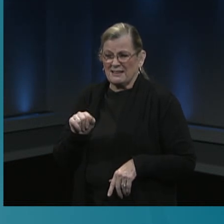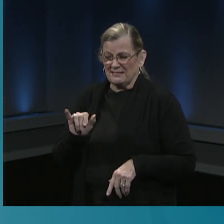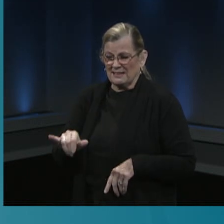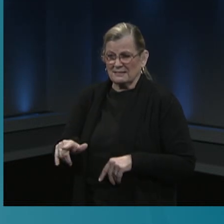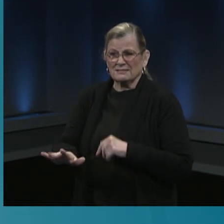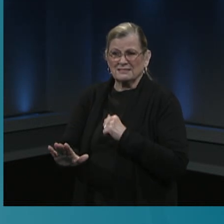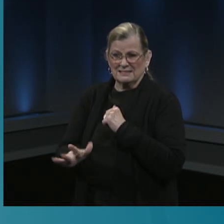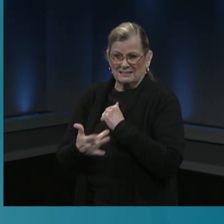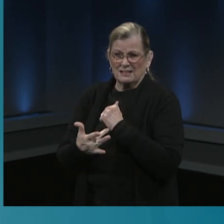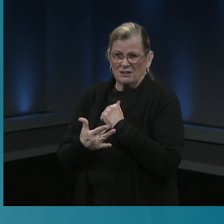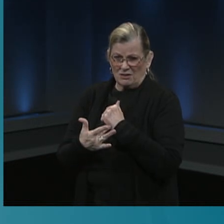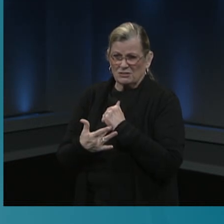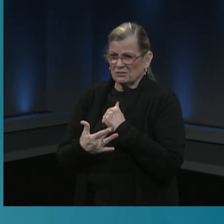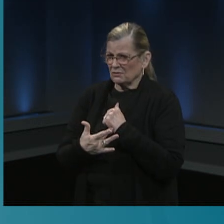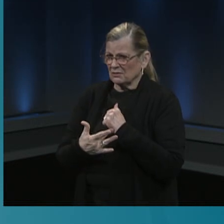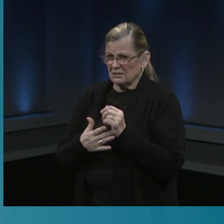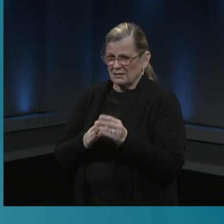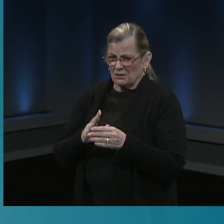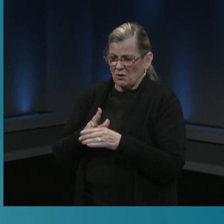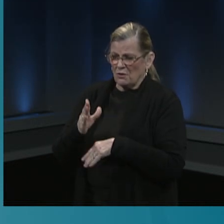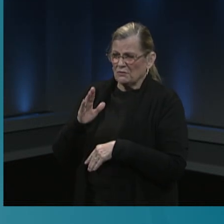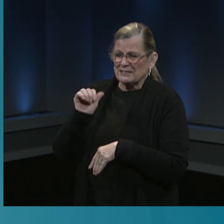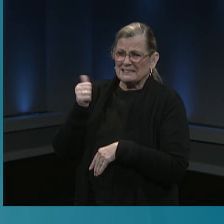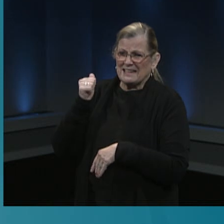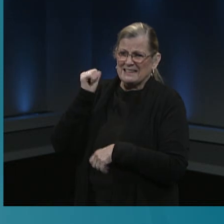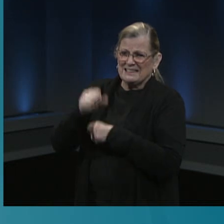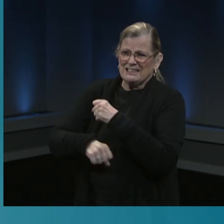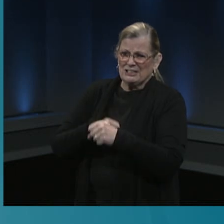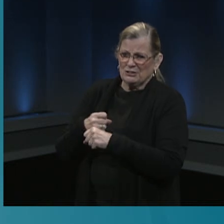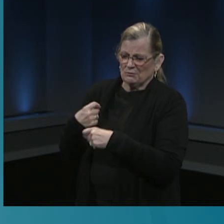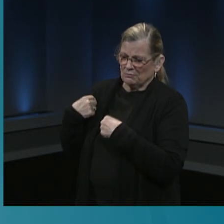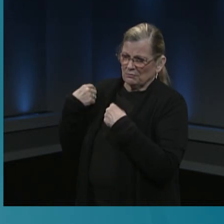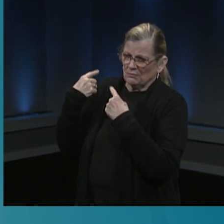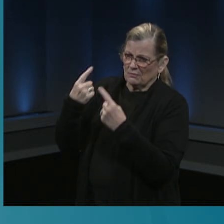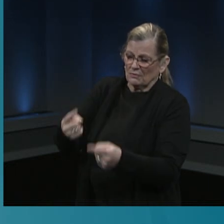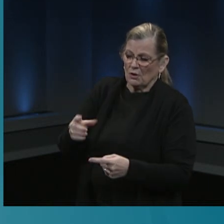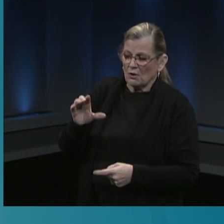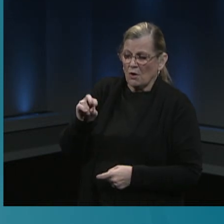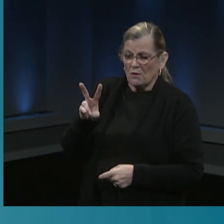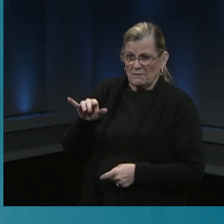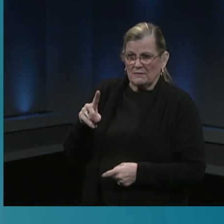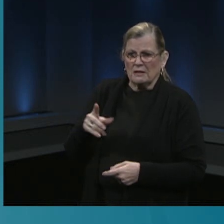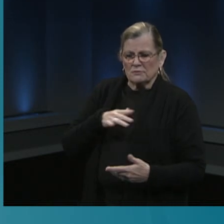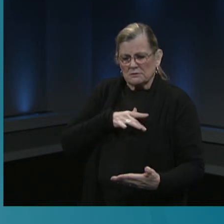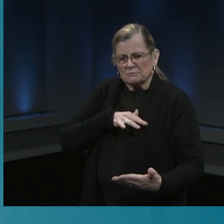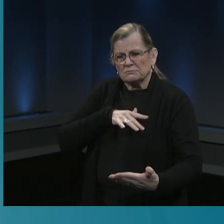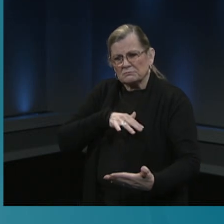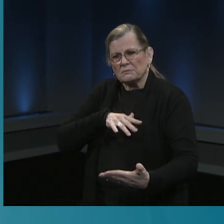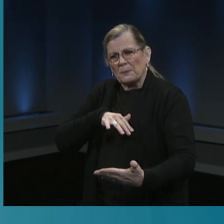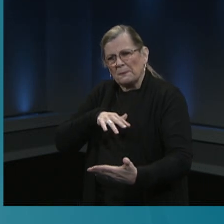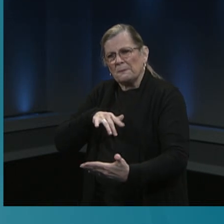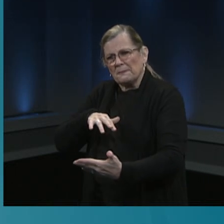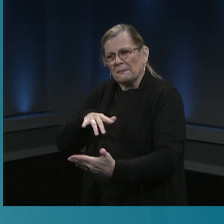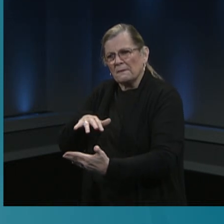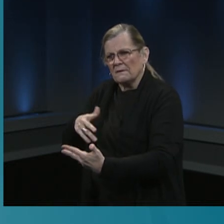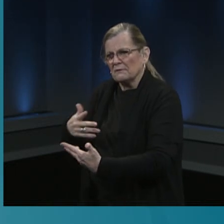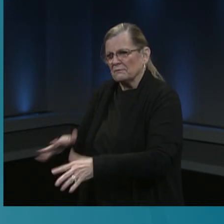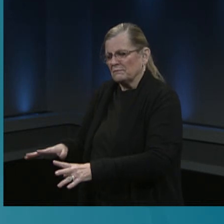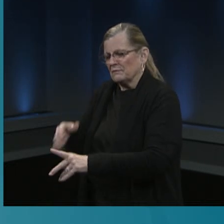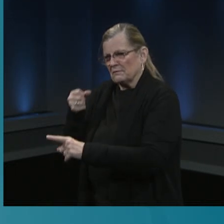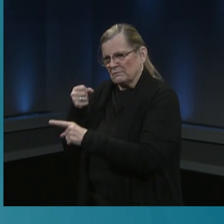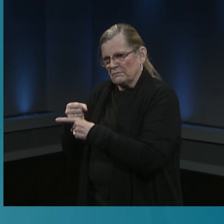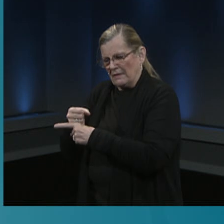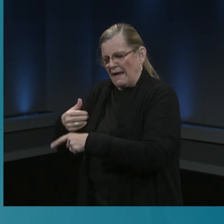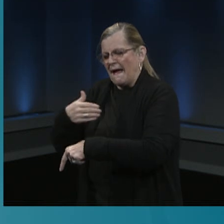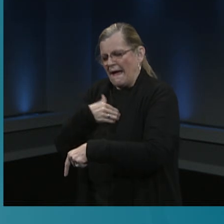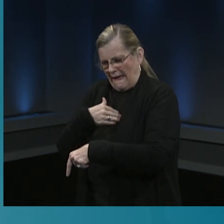for more than a decade before the pandemic, so that once the pandemic occurred, this technology was available to be